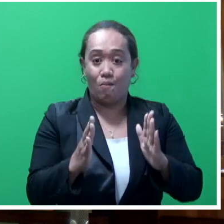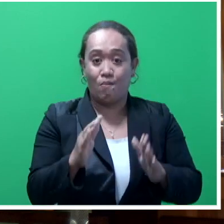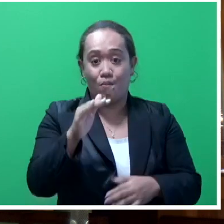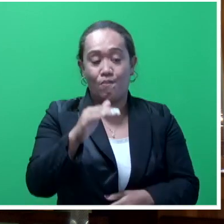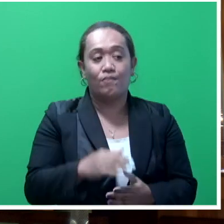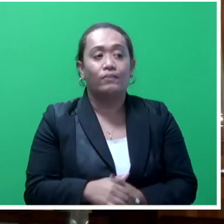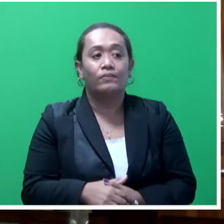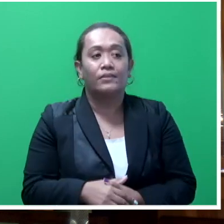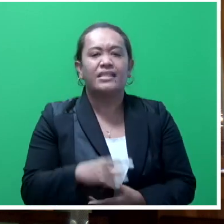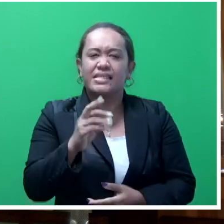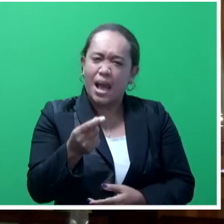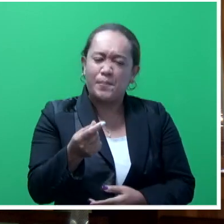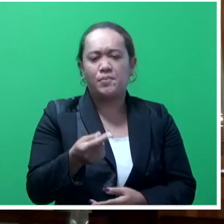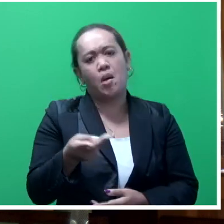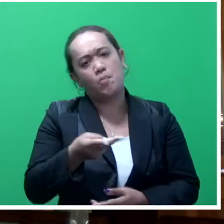both of them were working,